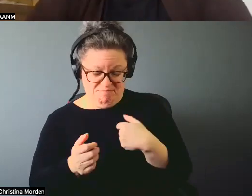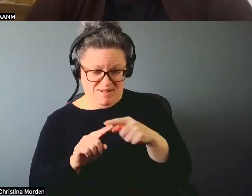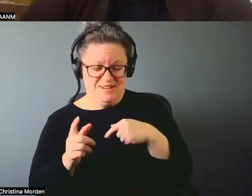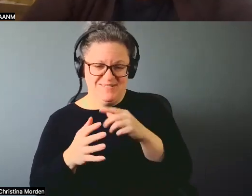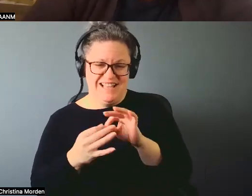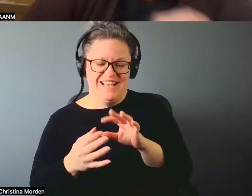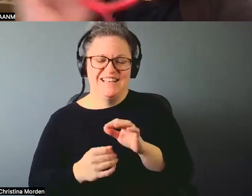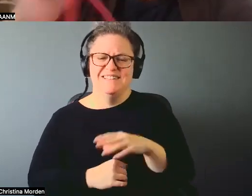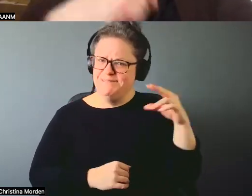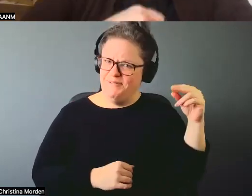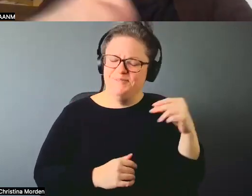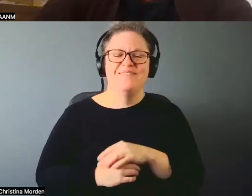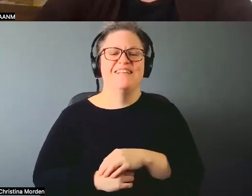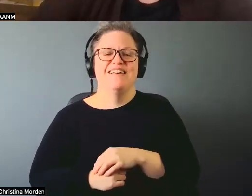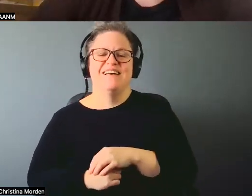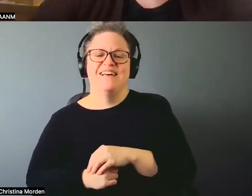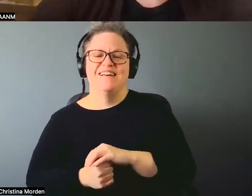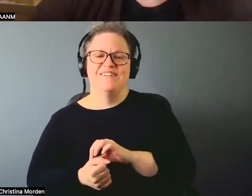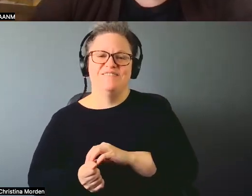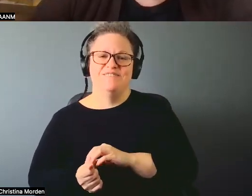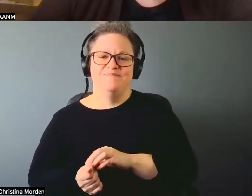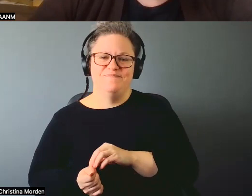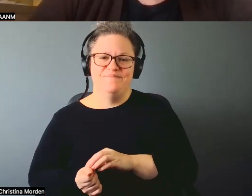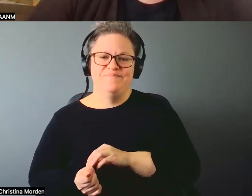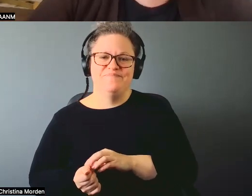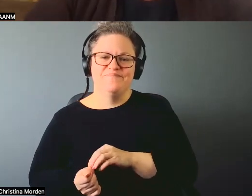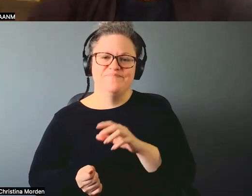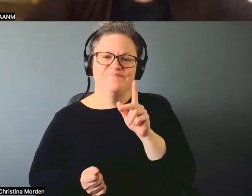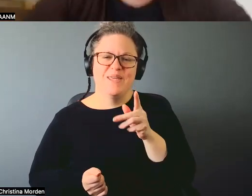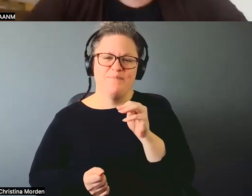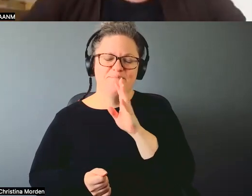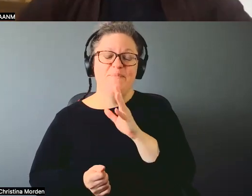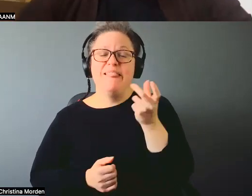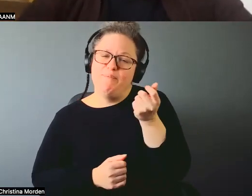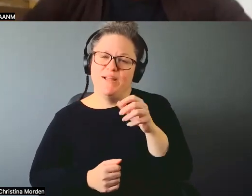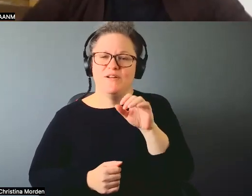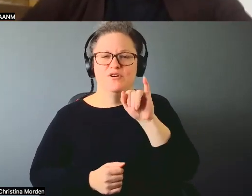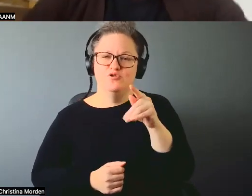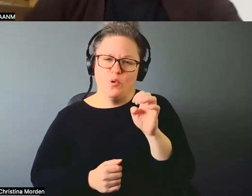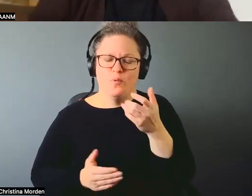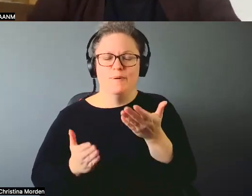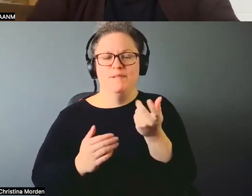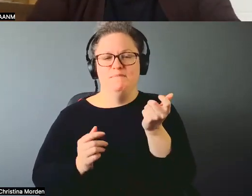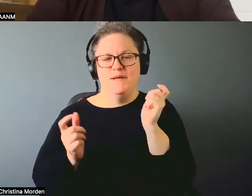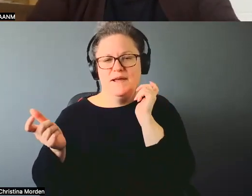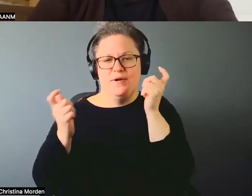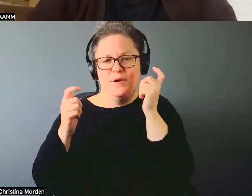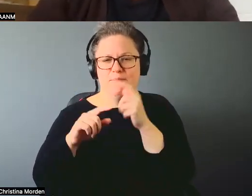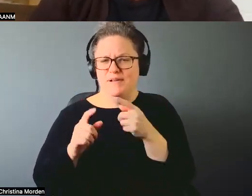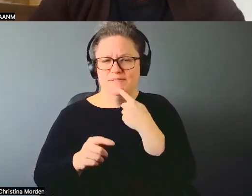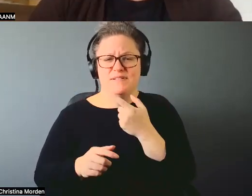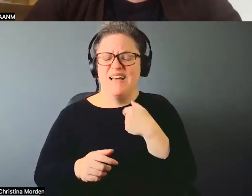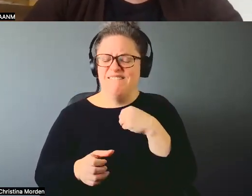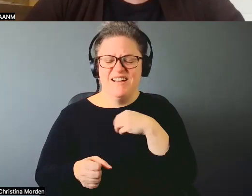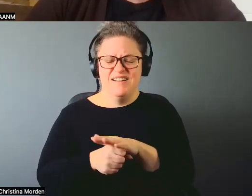we say too, is, you know, we, it's a little bit of a joke. I mean, you know, it might be a little arrogant, but it's like, I got enough friends.